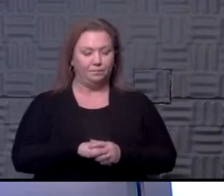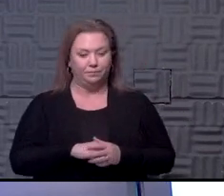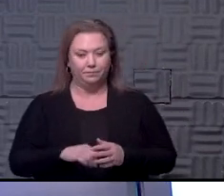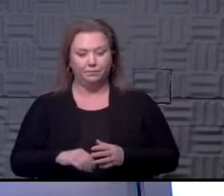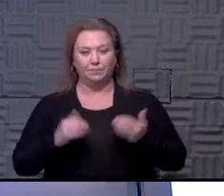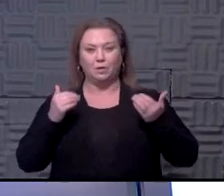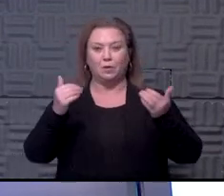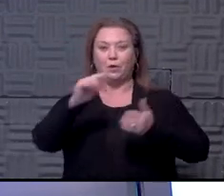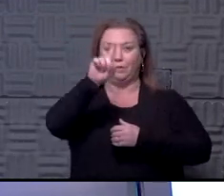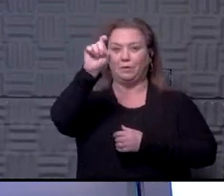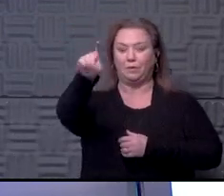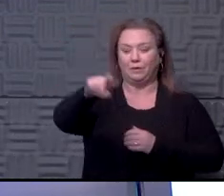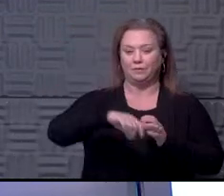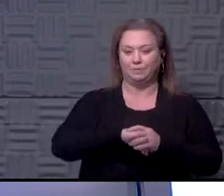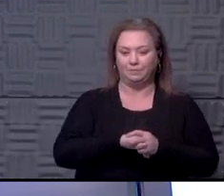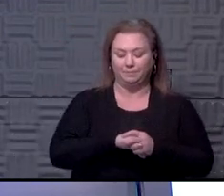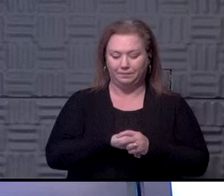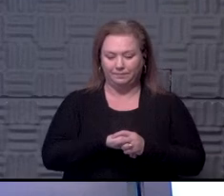Go ahead with your question.